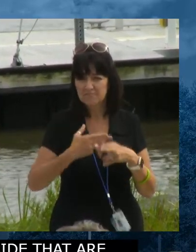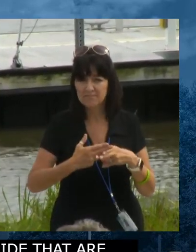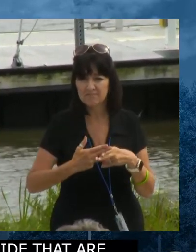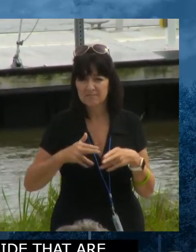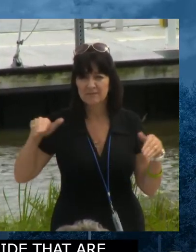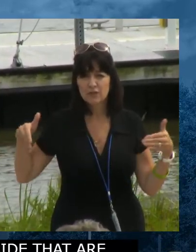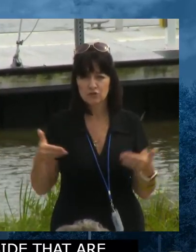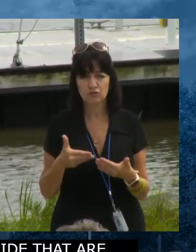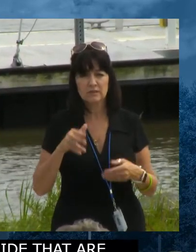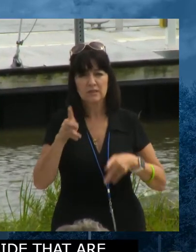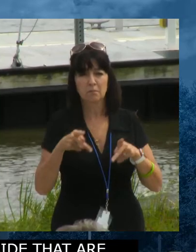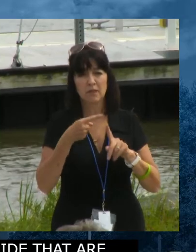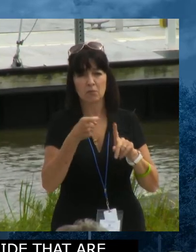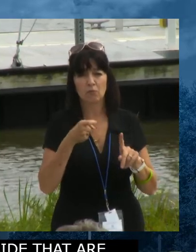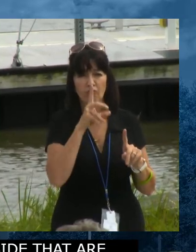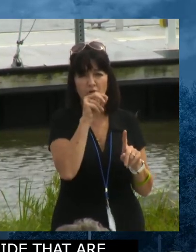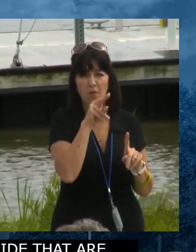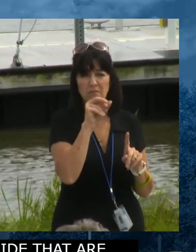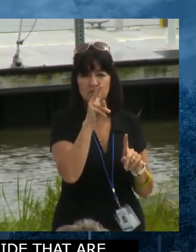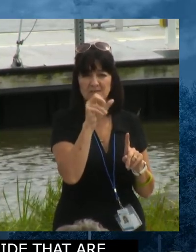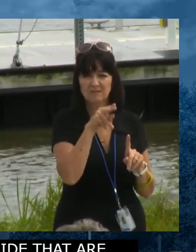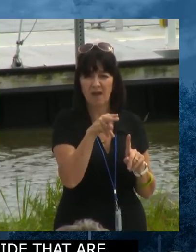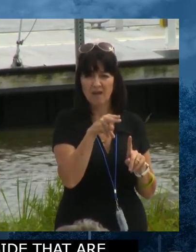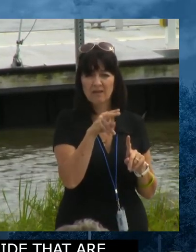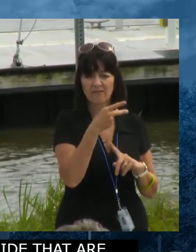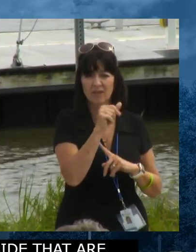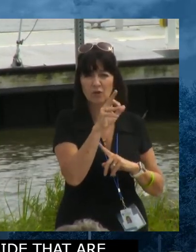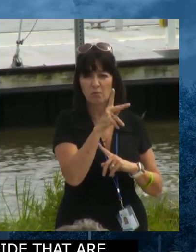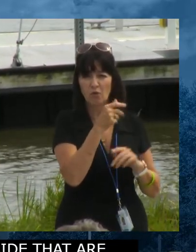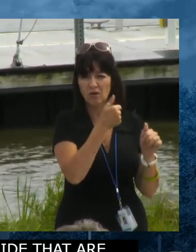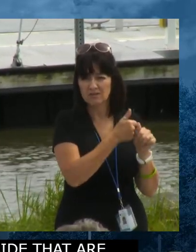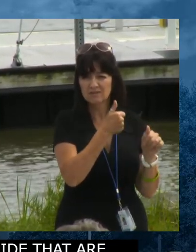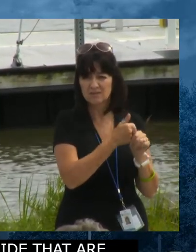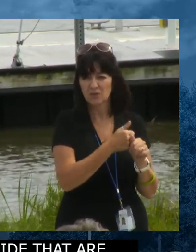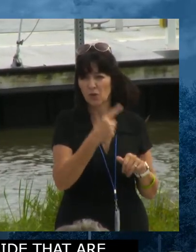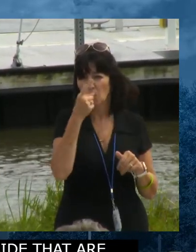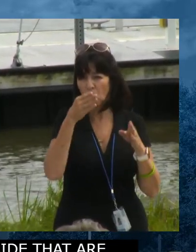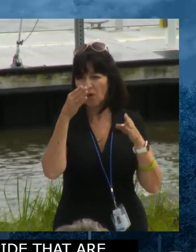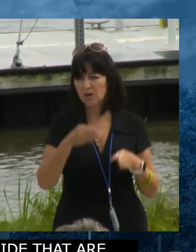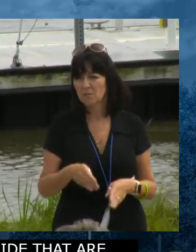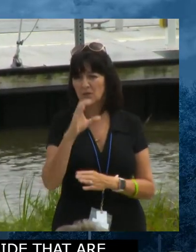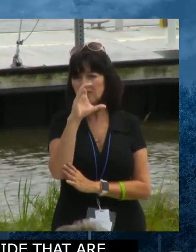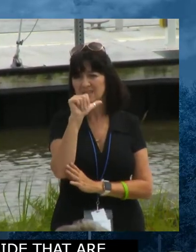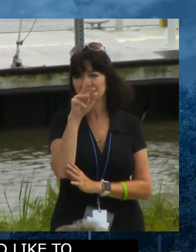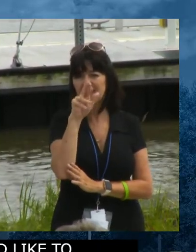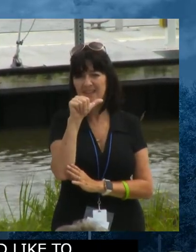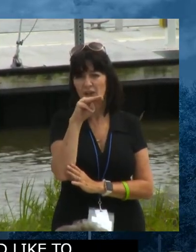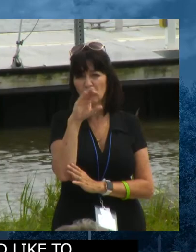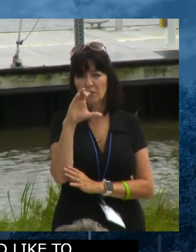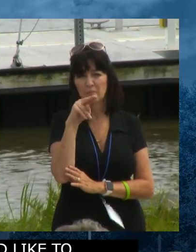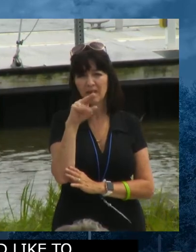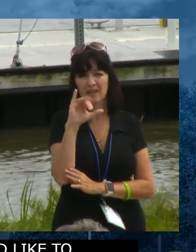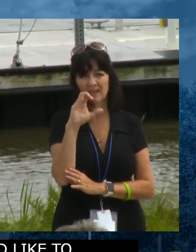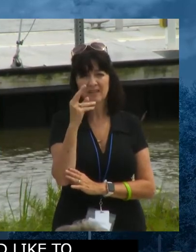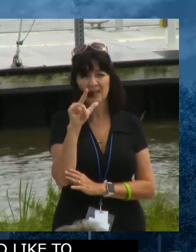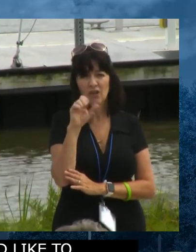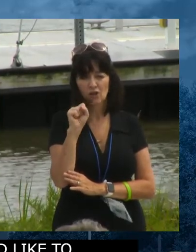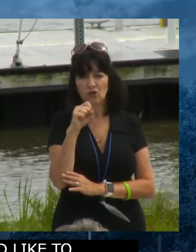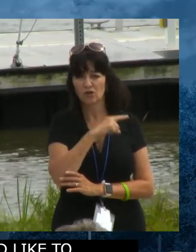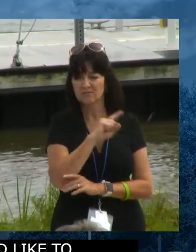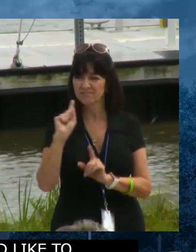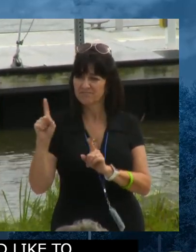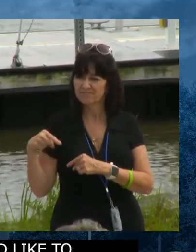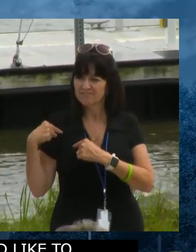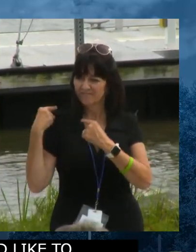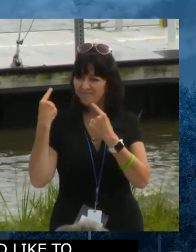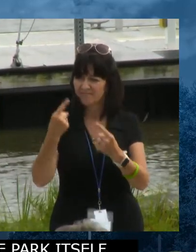itself. There is one in particular. Her name is Clara McNichols. And Clara has been there from the get-go.